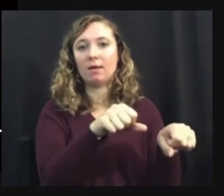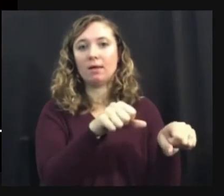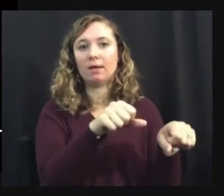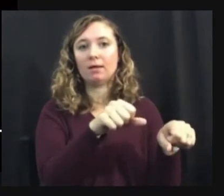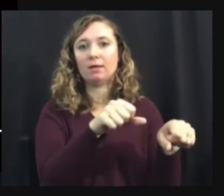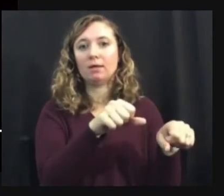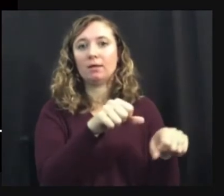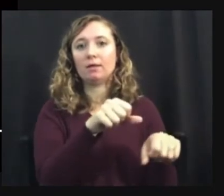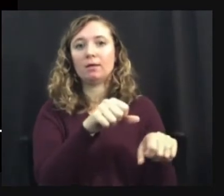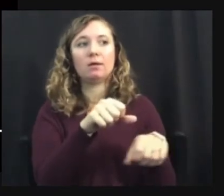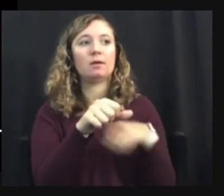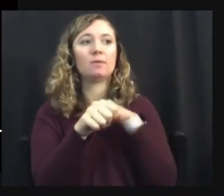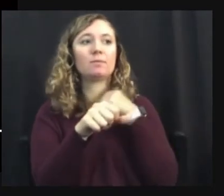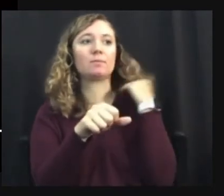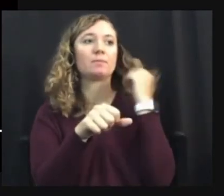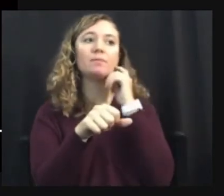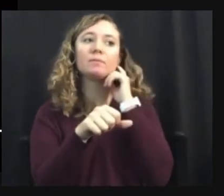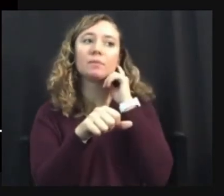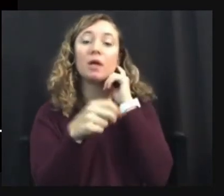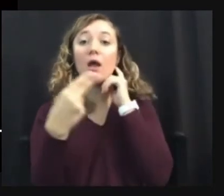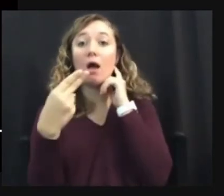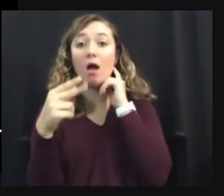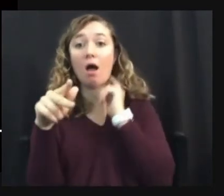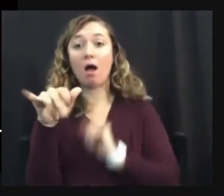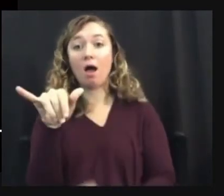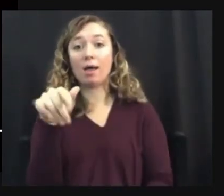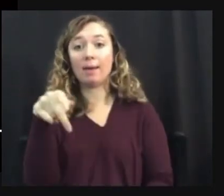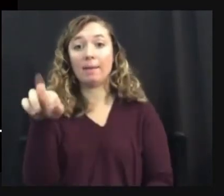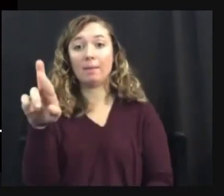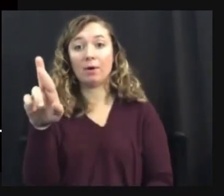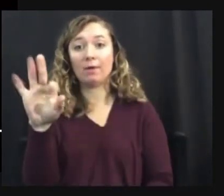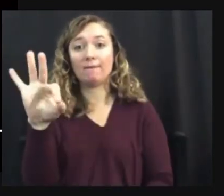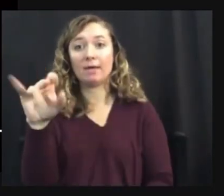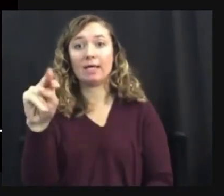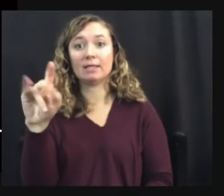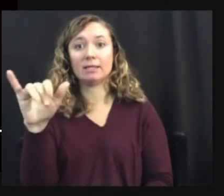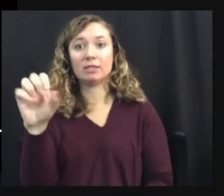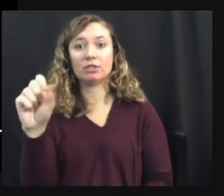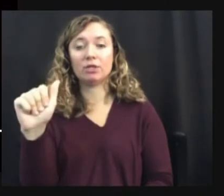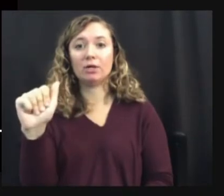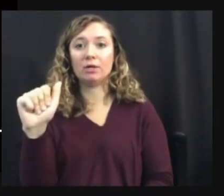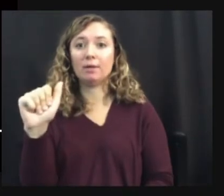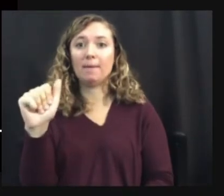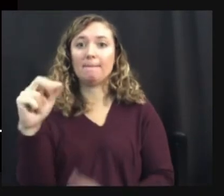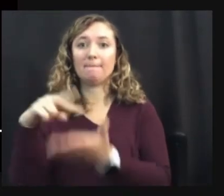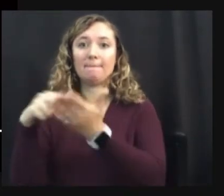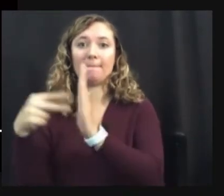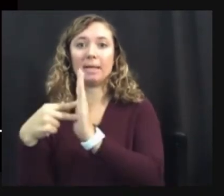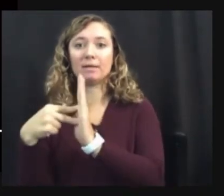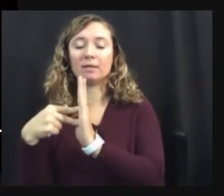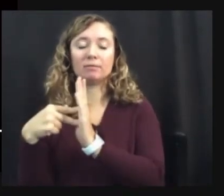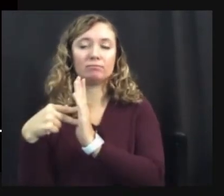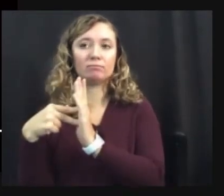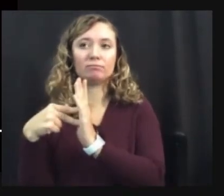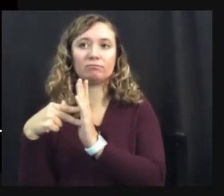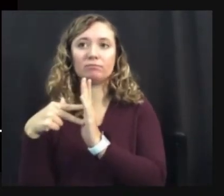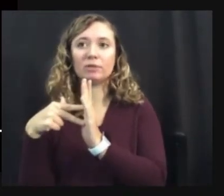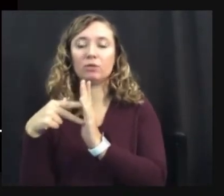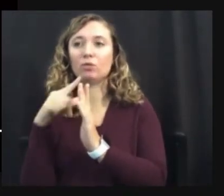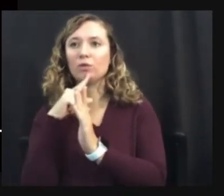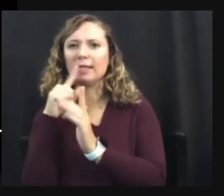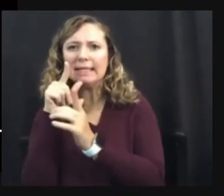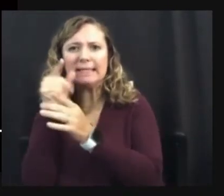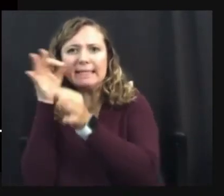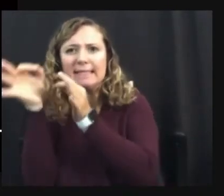And hyperphantasia is the extreme end of detail, motion,